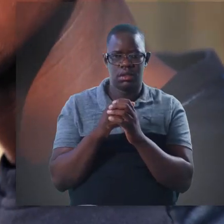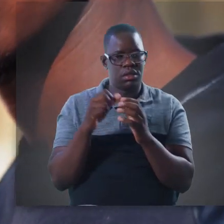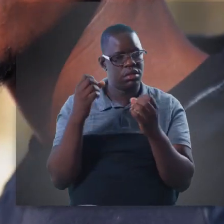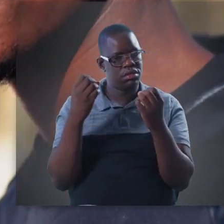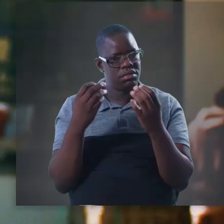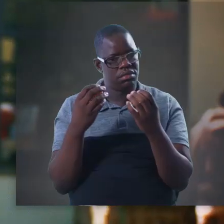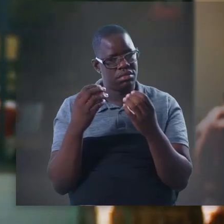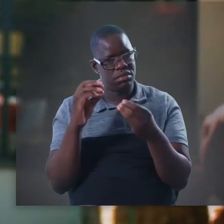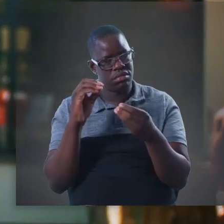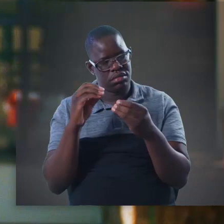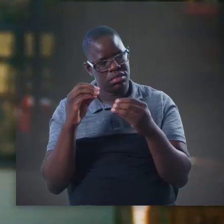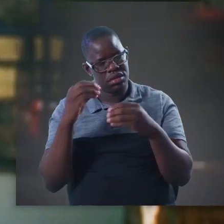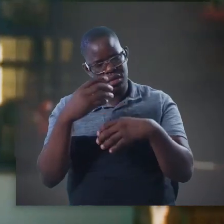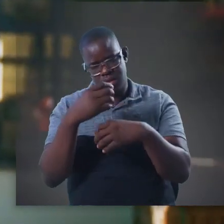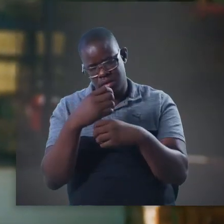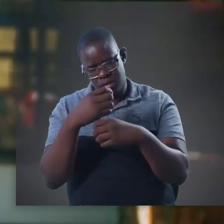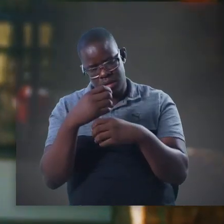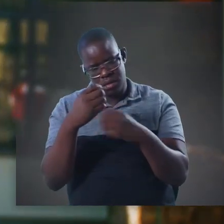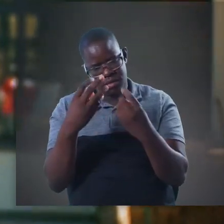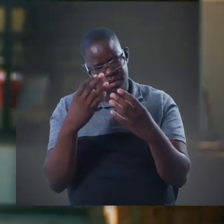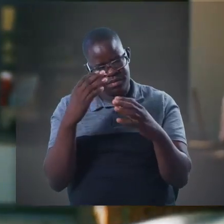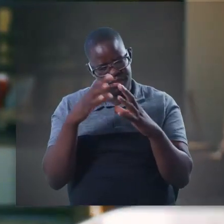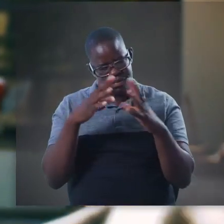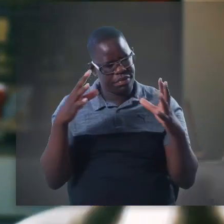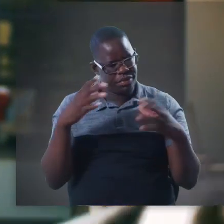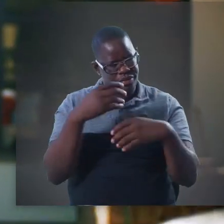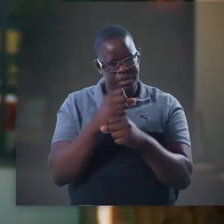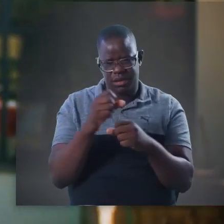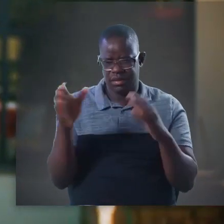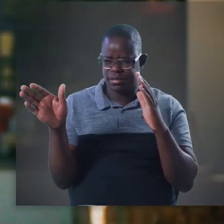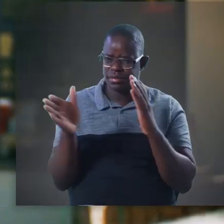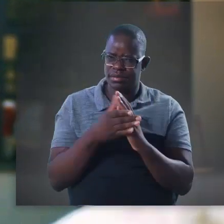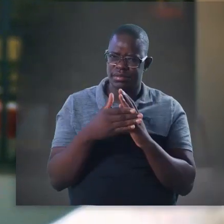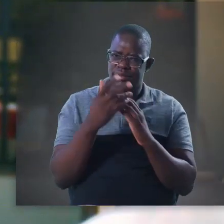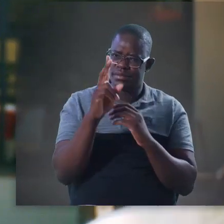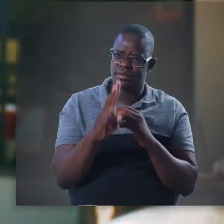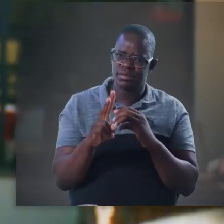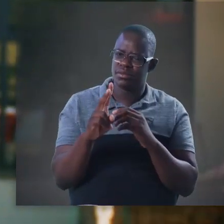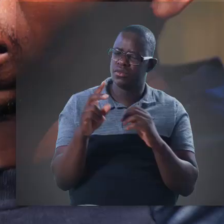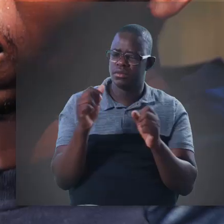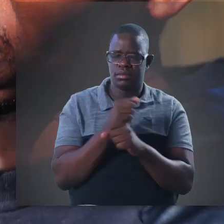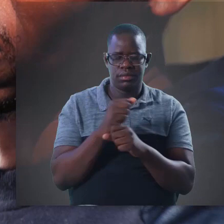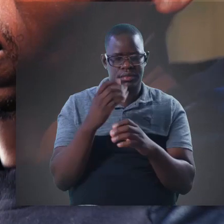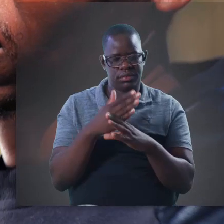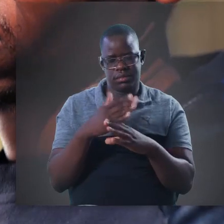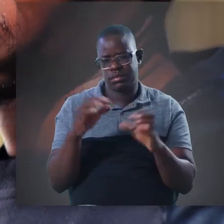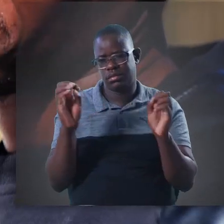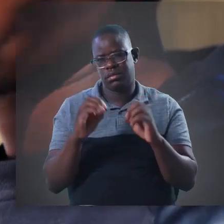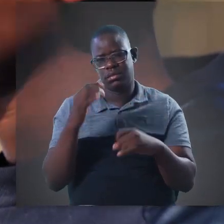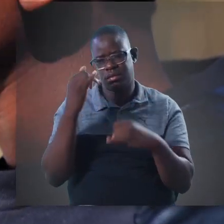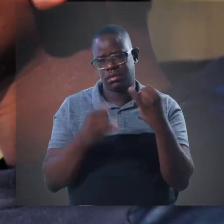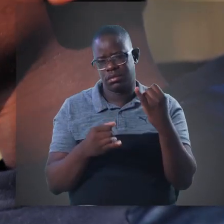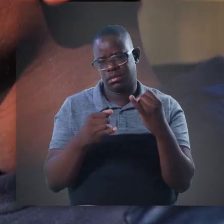operation? Oh, yeah, yeah. You know what? And, you know, it's like quite a number of capital projects have actually been shut down.